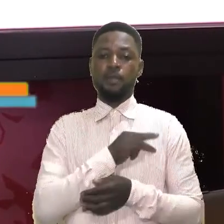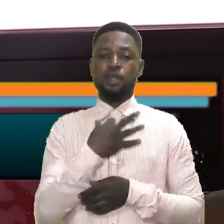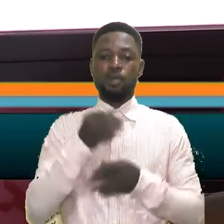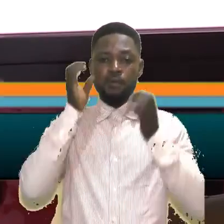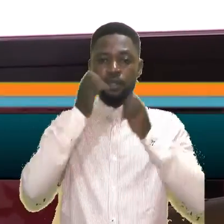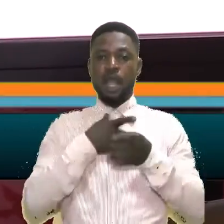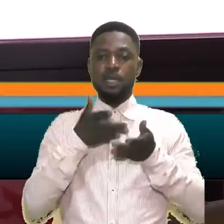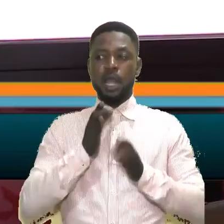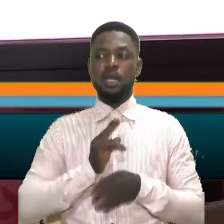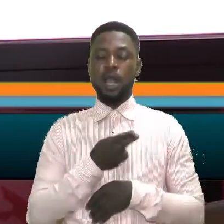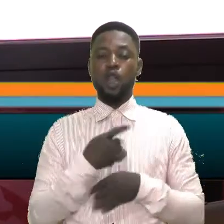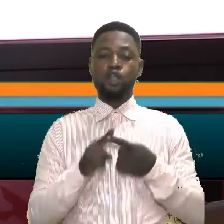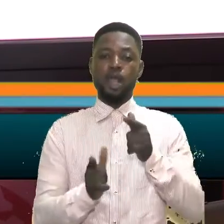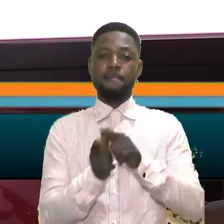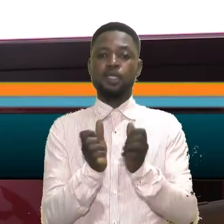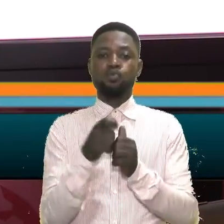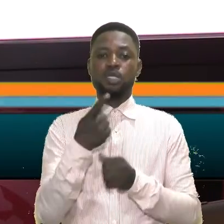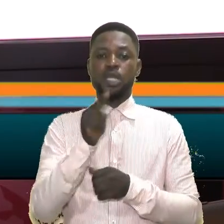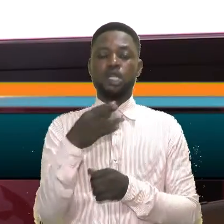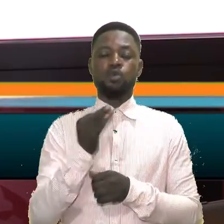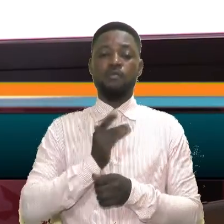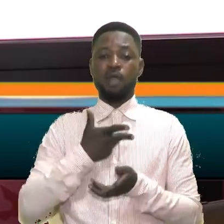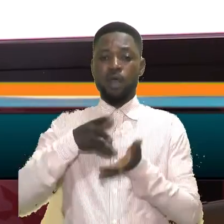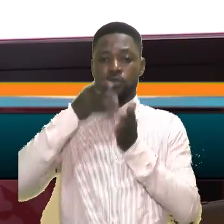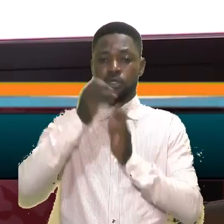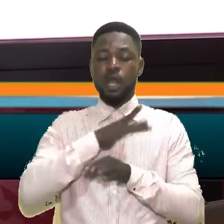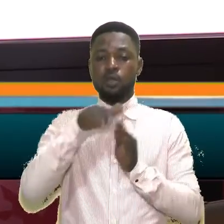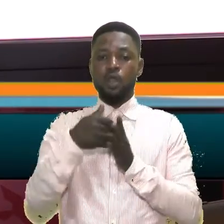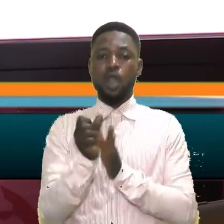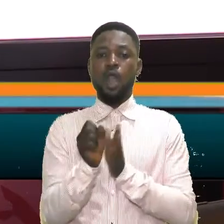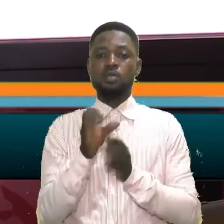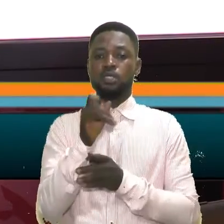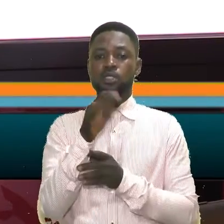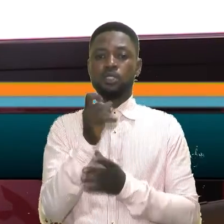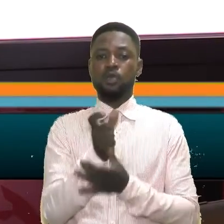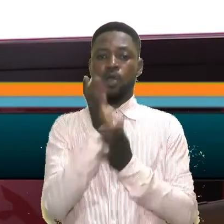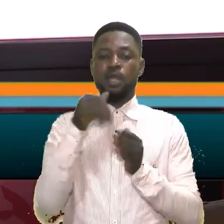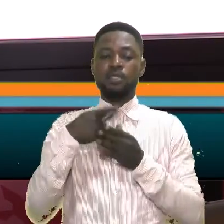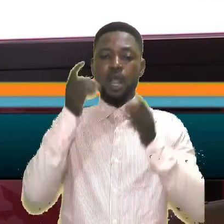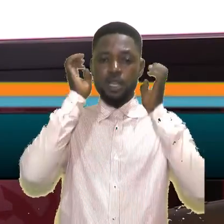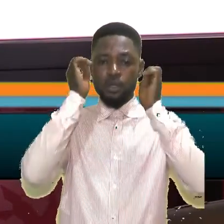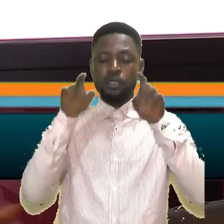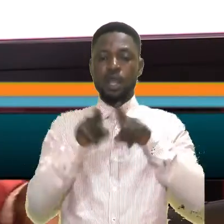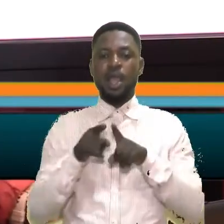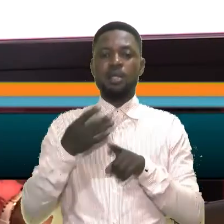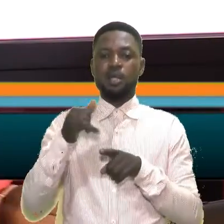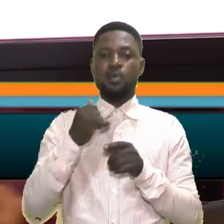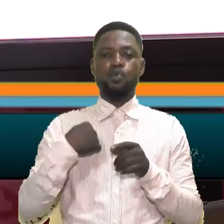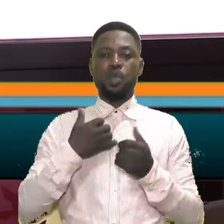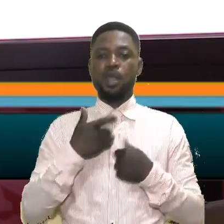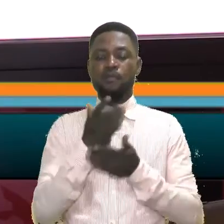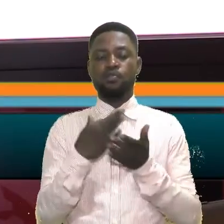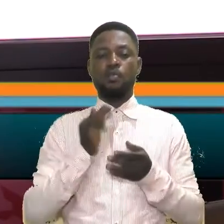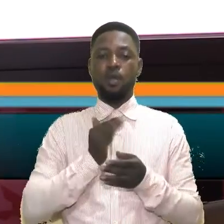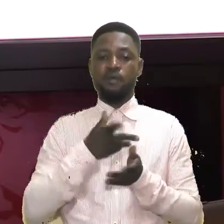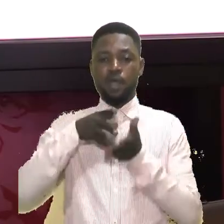of Education and allowing us to meet the needs of our students and the all stakeholders of education as we have